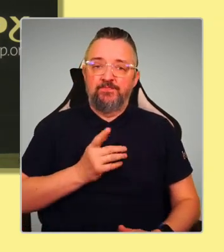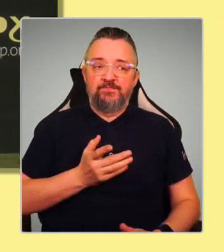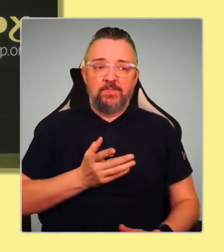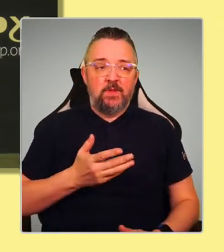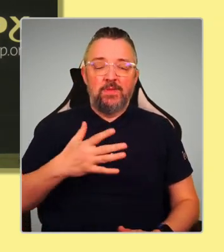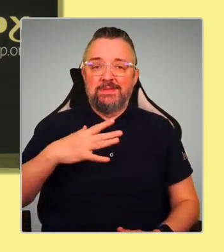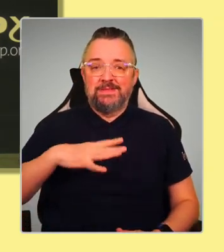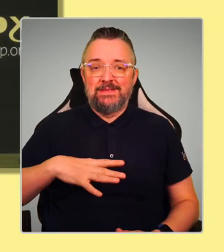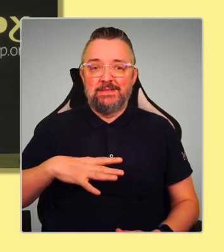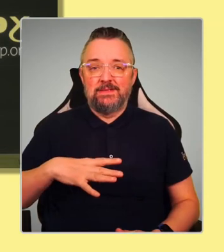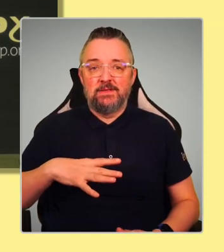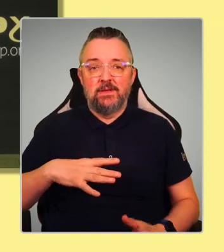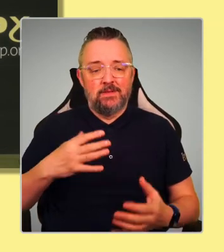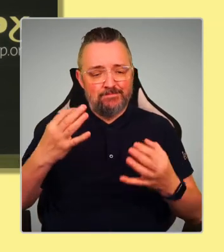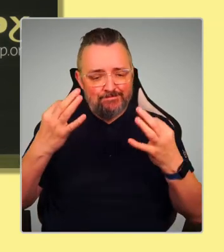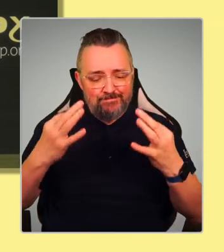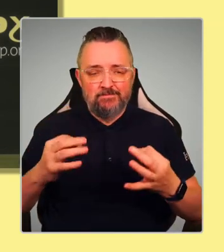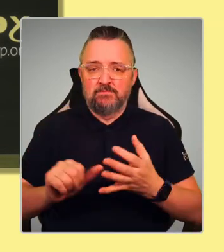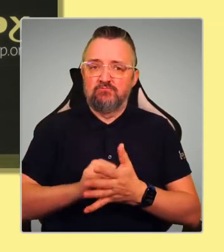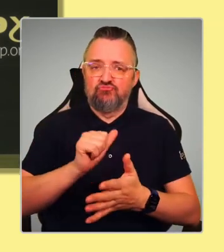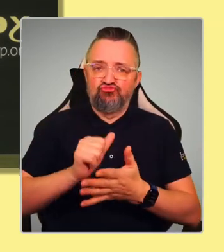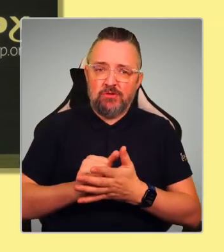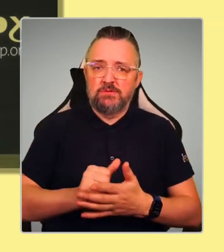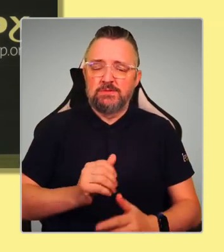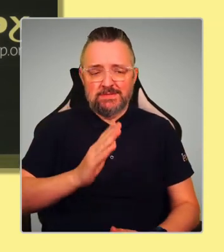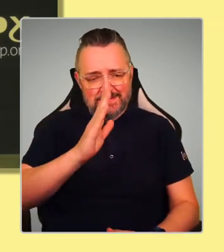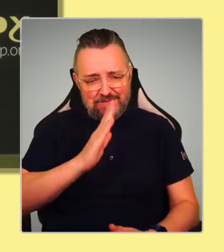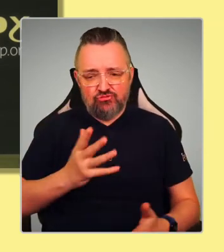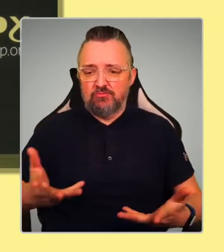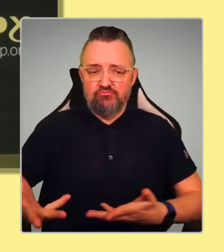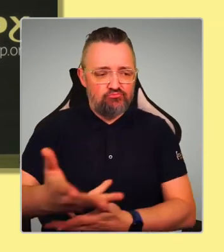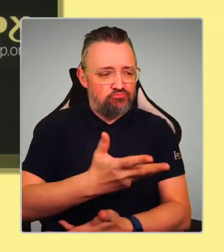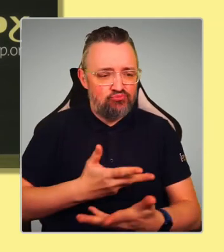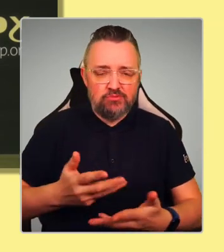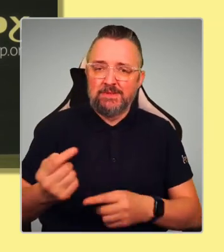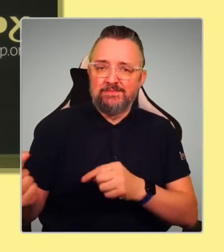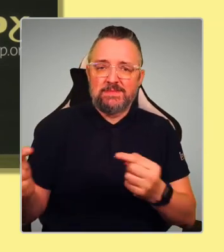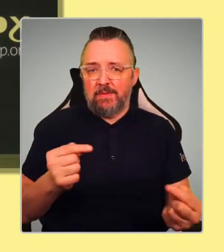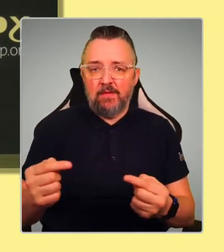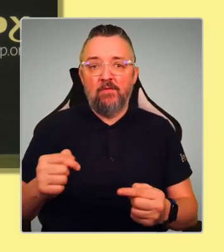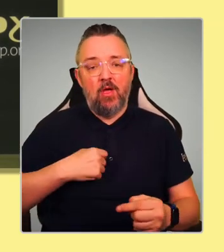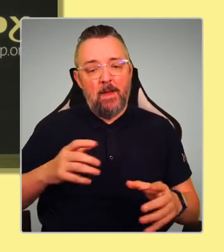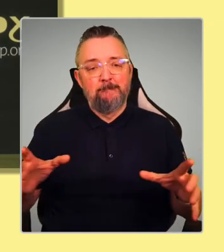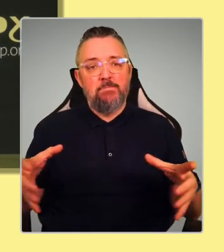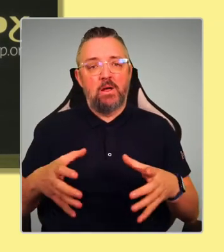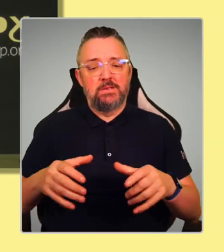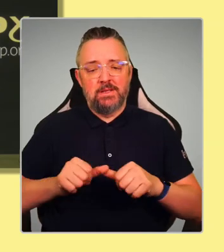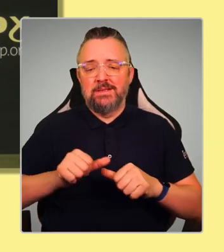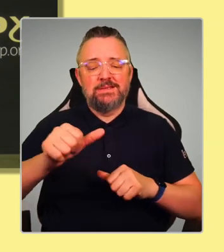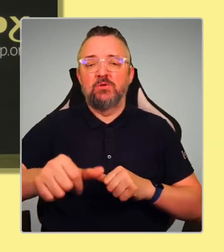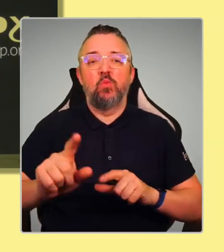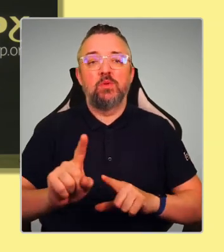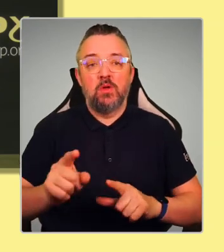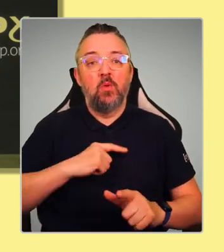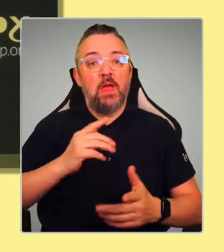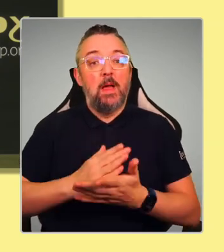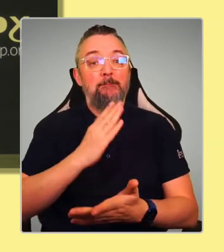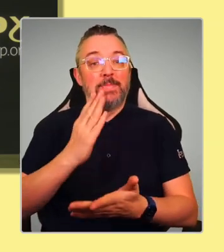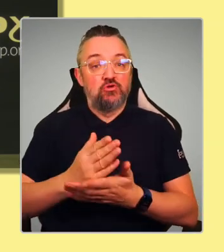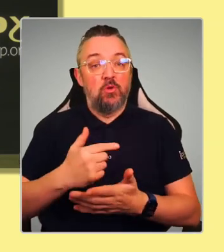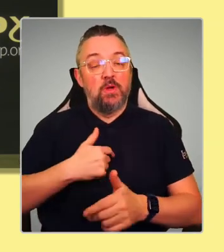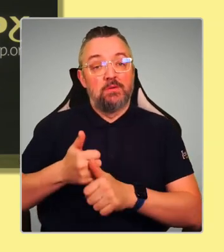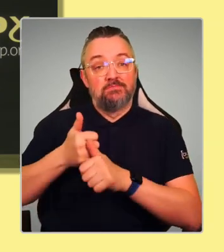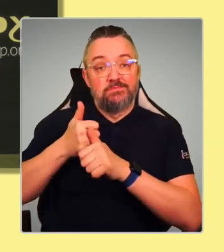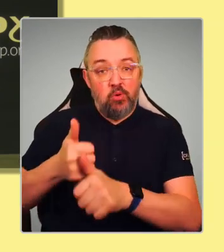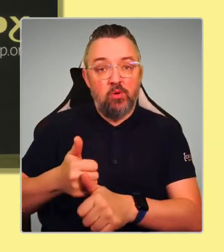debate and discussion about where we go next as a party, to ensure that we continue to speak for the people, earn their